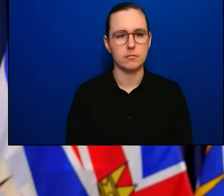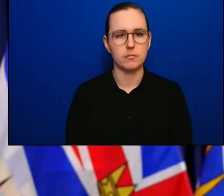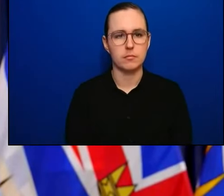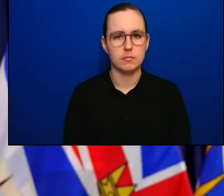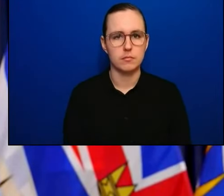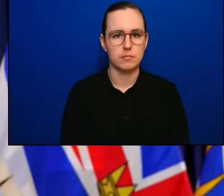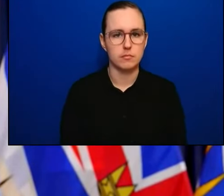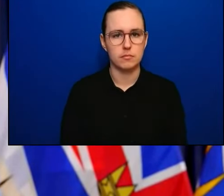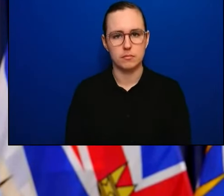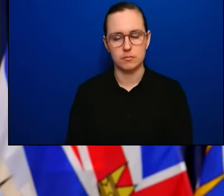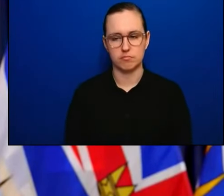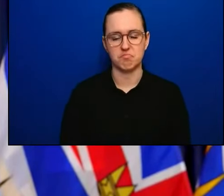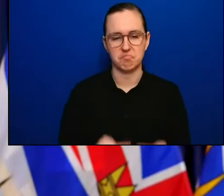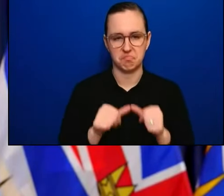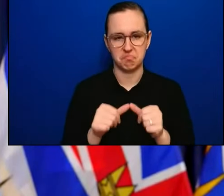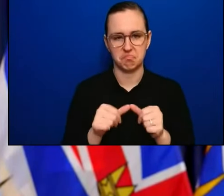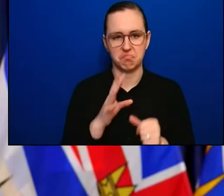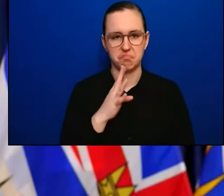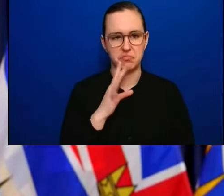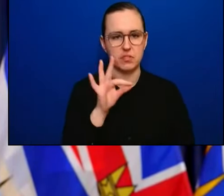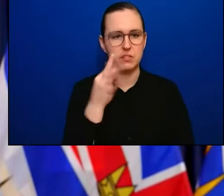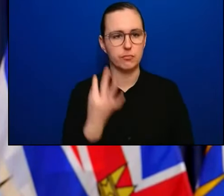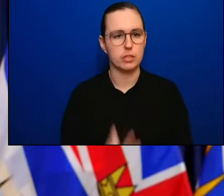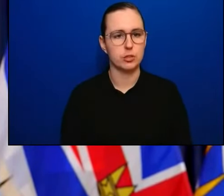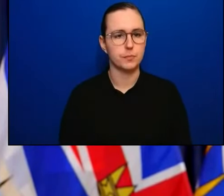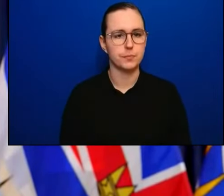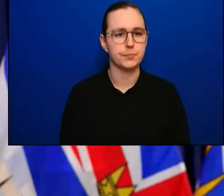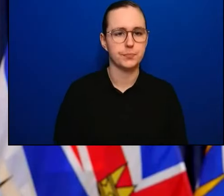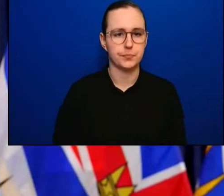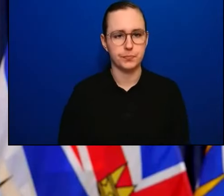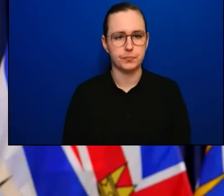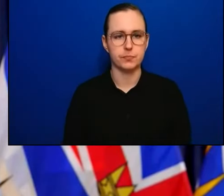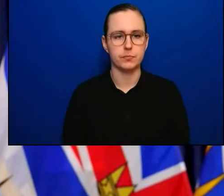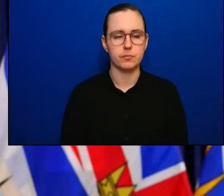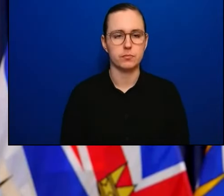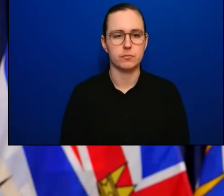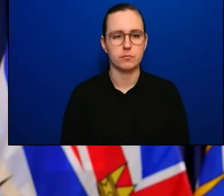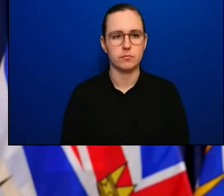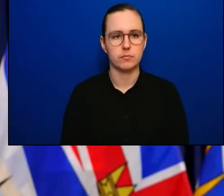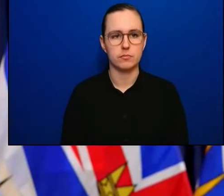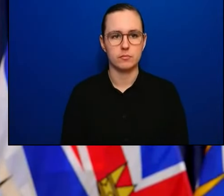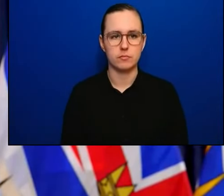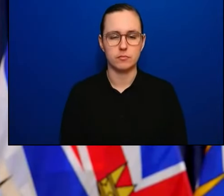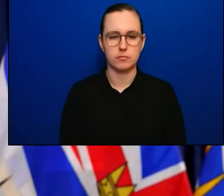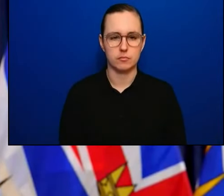So it doesn't change we're going to a lot of information for